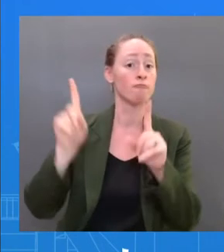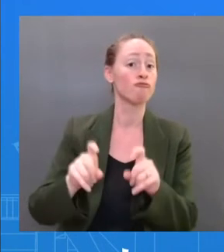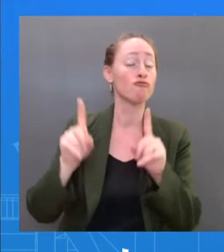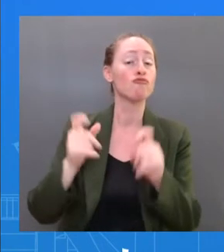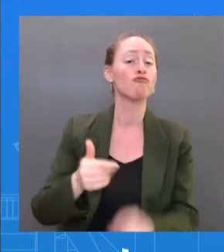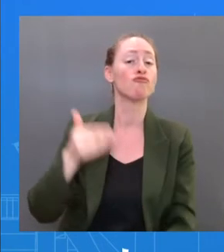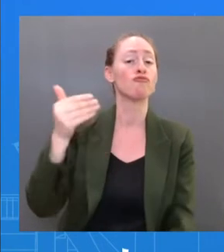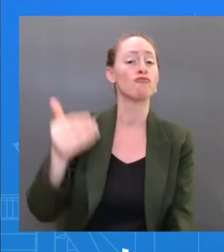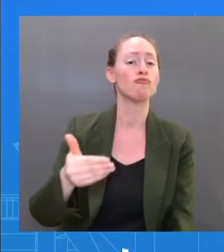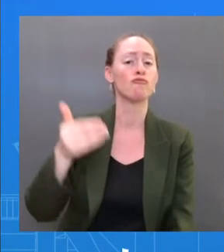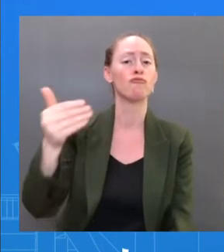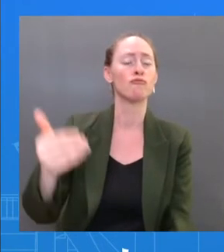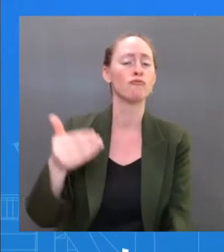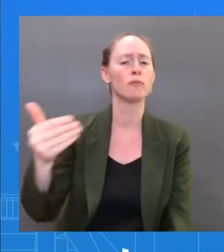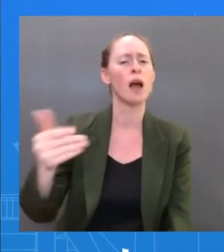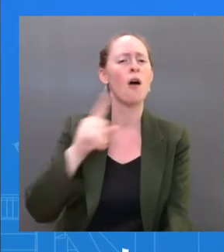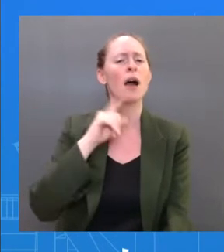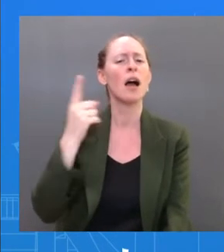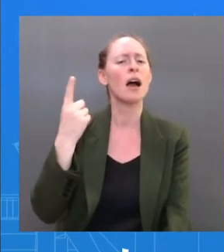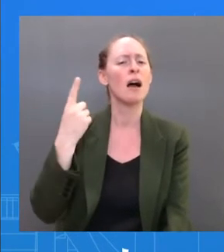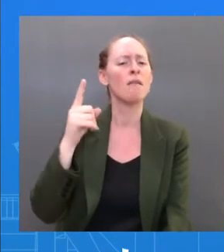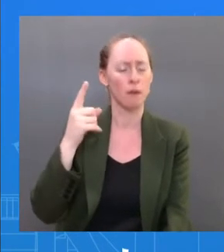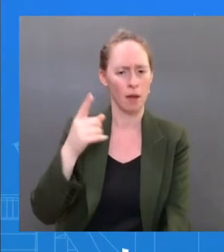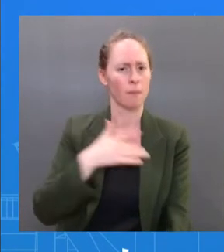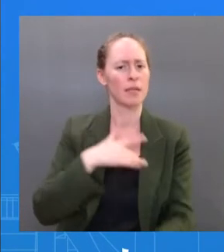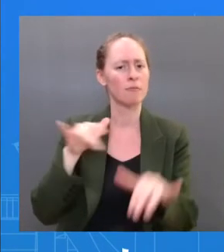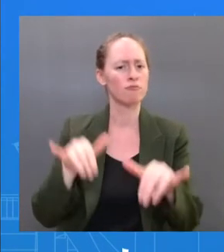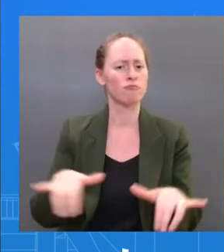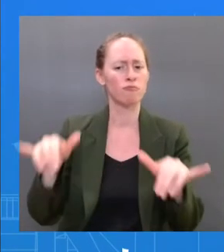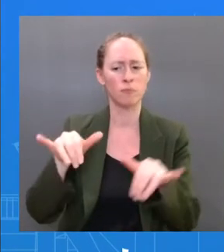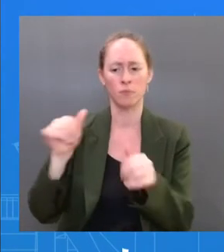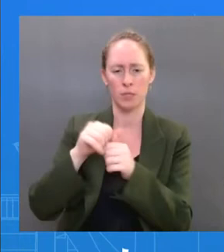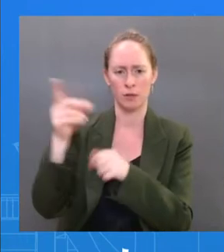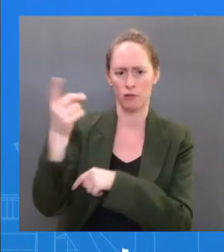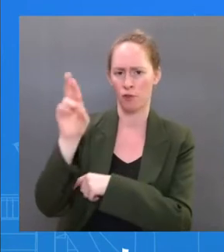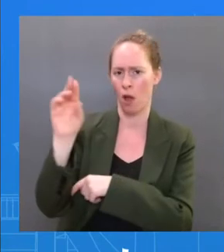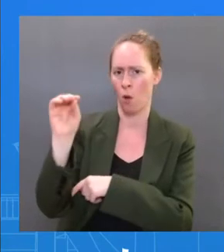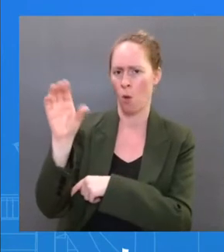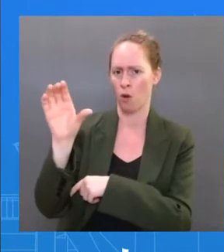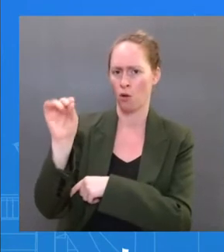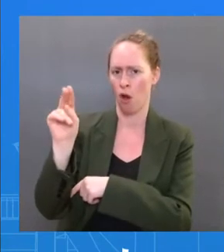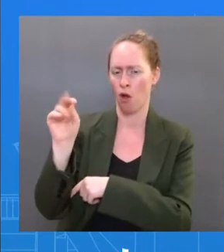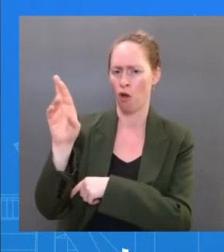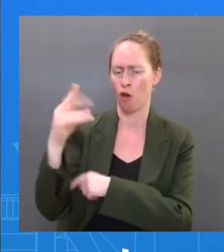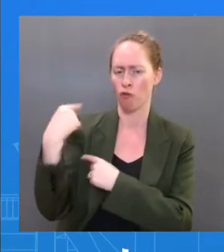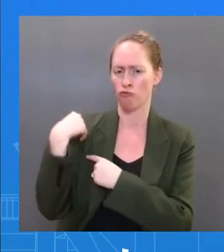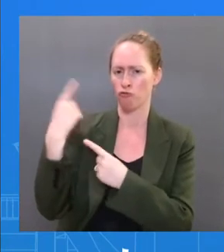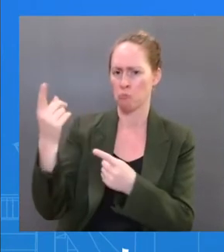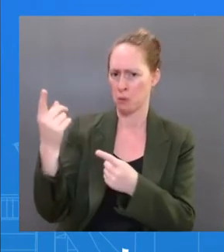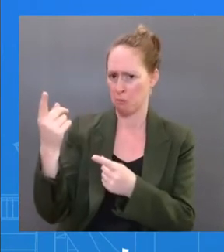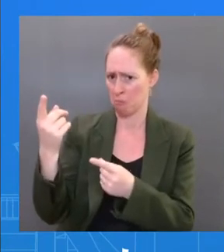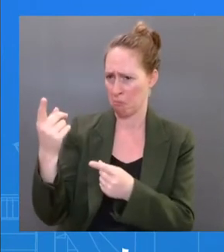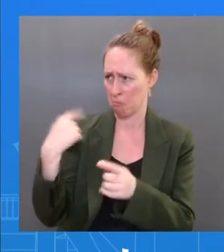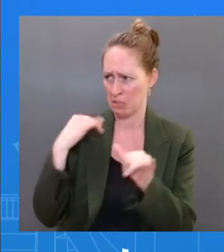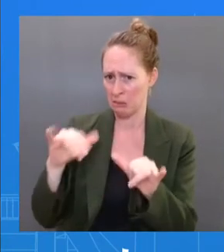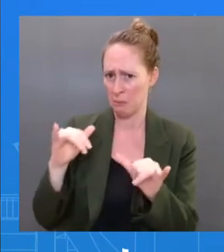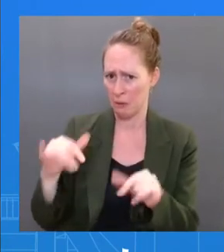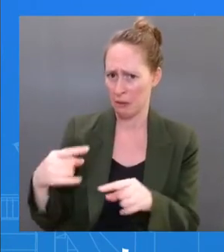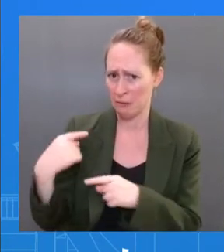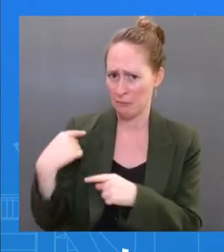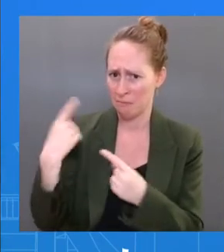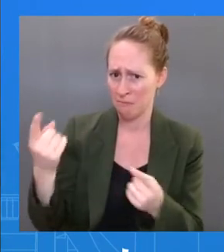use to protect the President and those around him. And it's been — I don't have anything else to say beyond the kind of the protocol we have. Dr. Look,